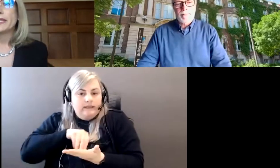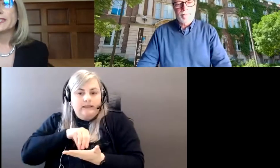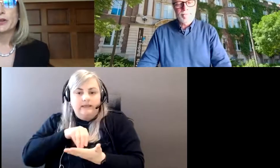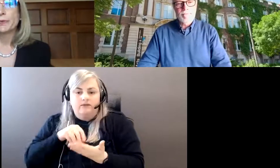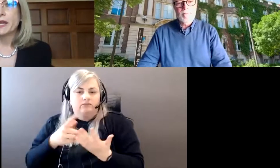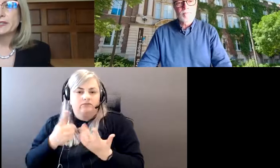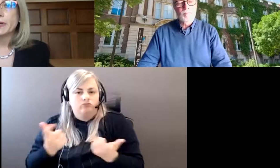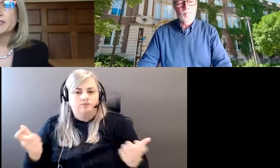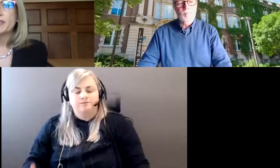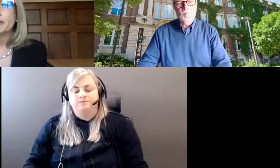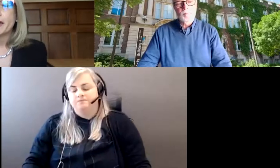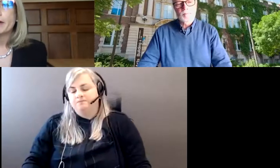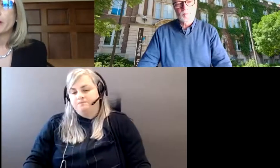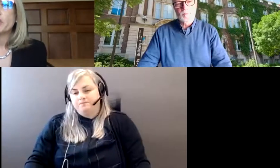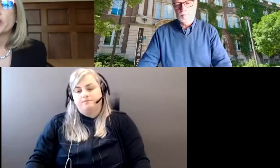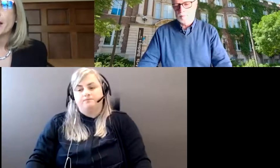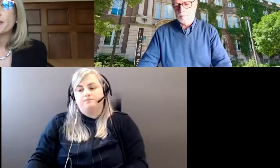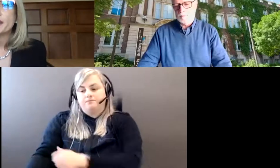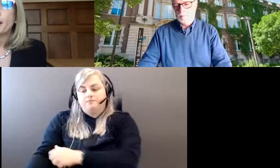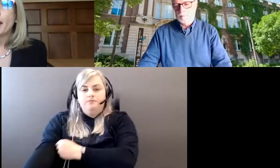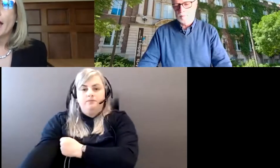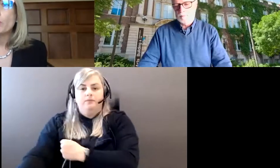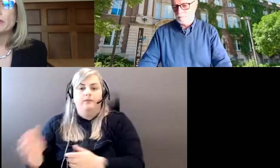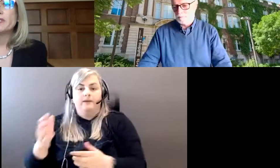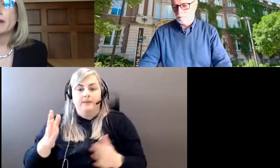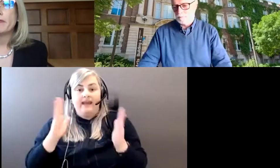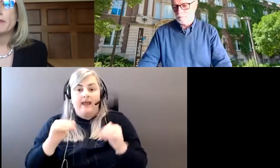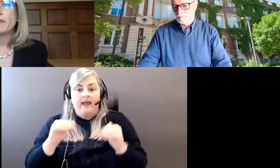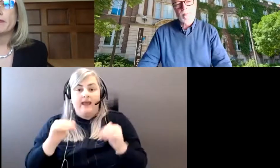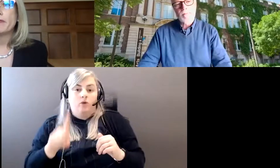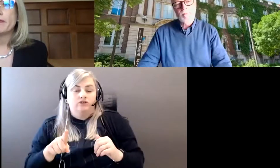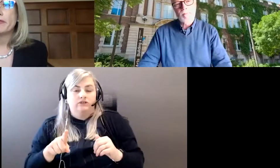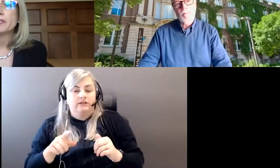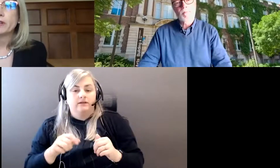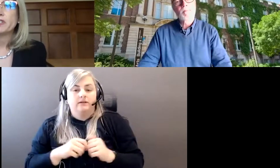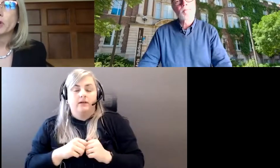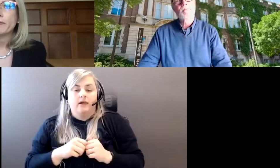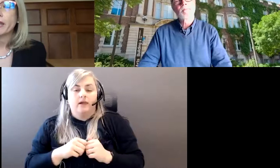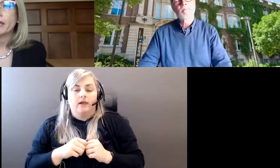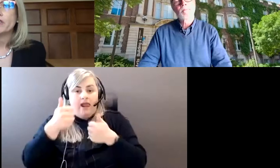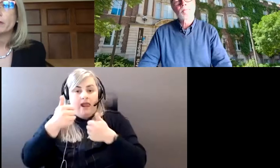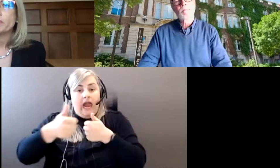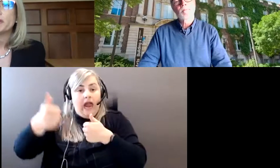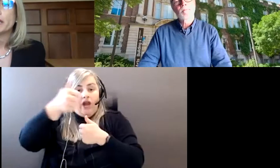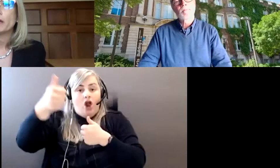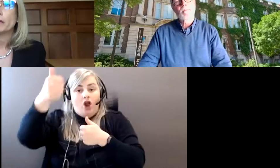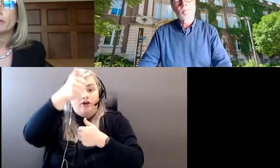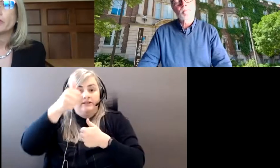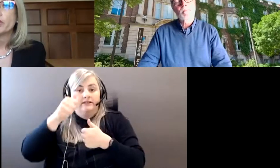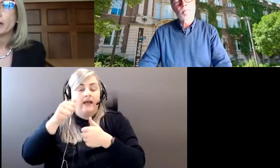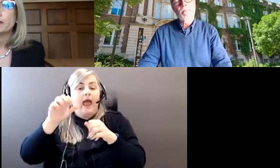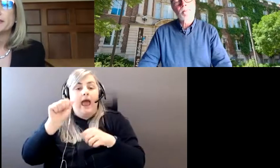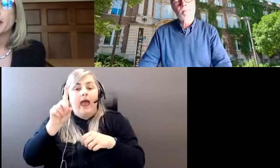Thanks, Joe. Next question, uh, from the chat. How will you soften the hierarchies and administrative stratification, particularly